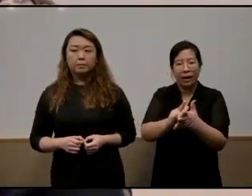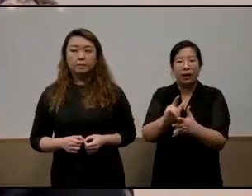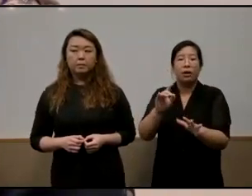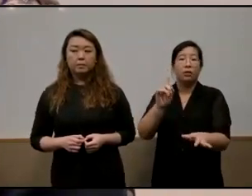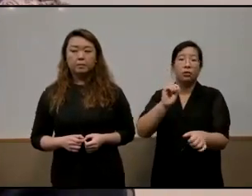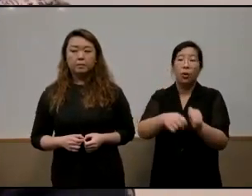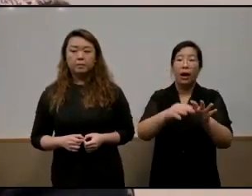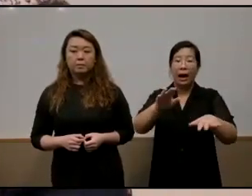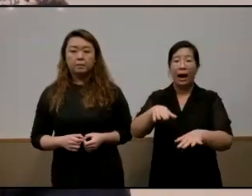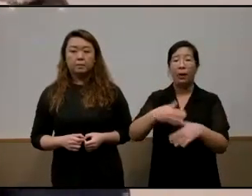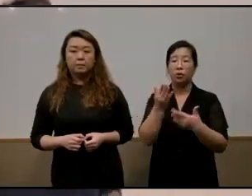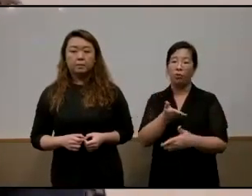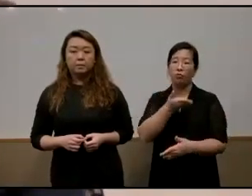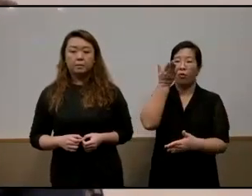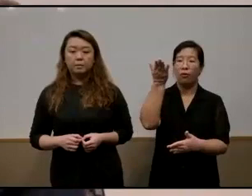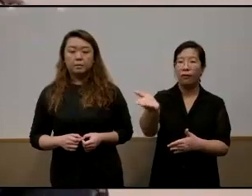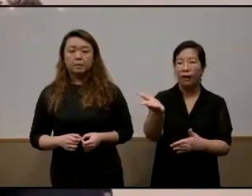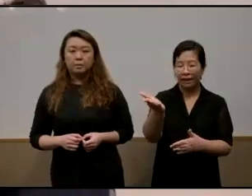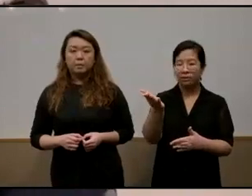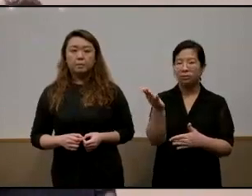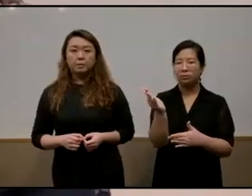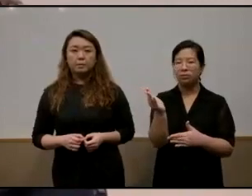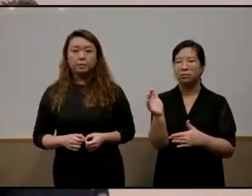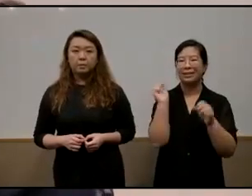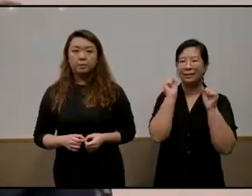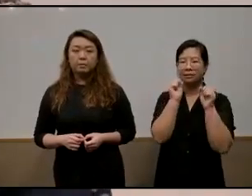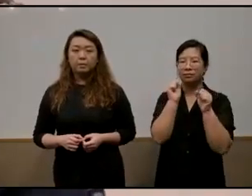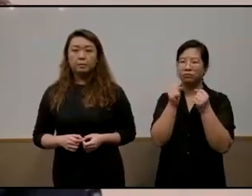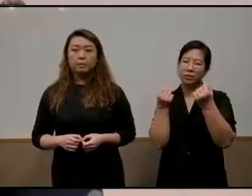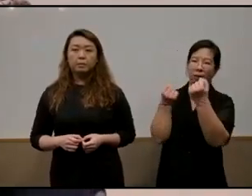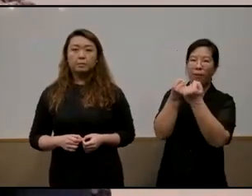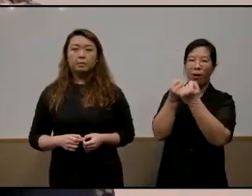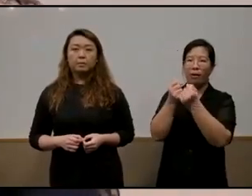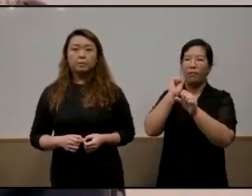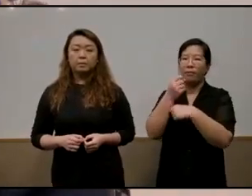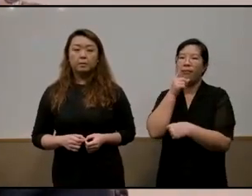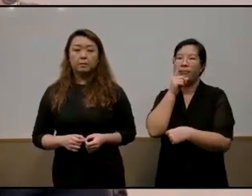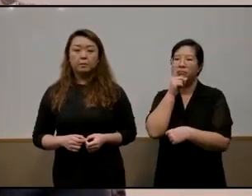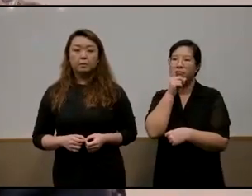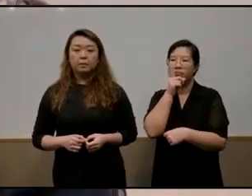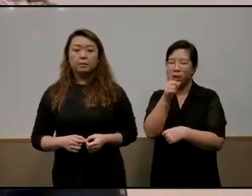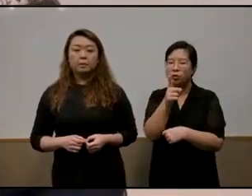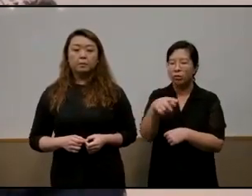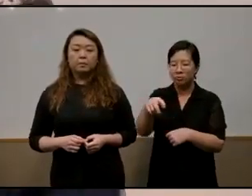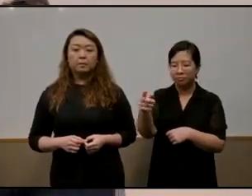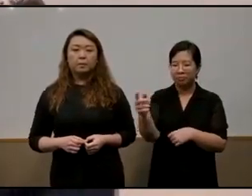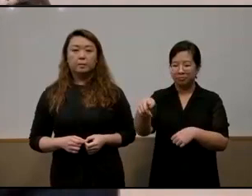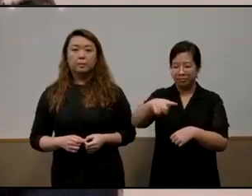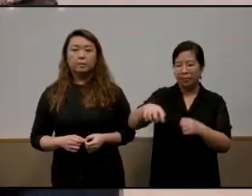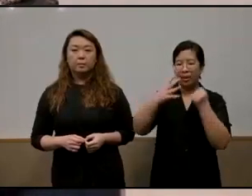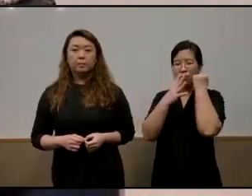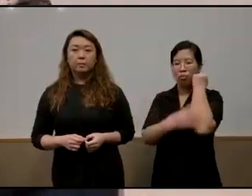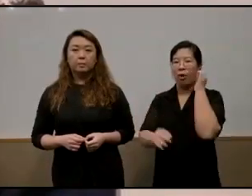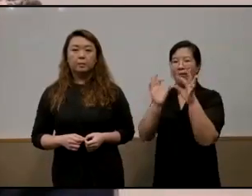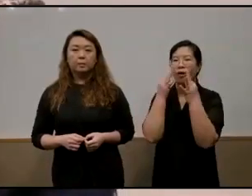that ecosystem in order to compensate on the lack or the absence of such quality quality conversations that would open